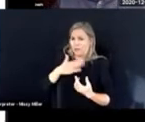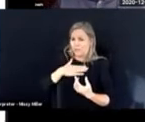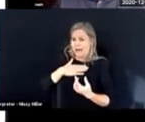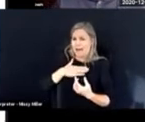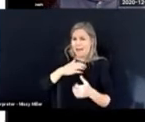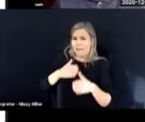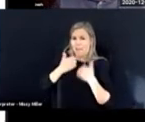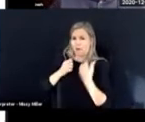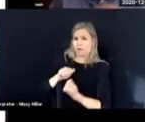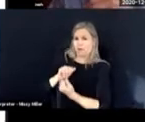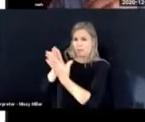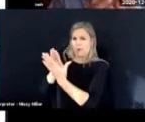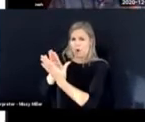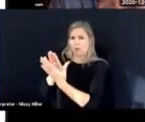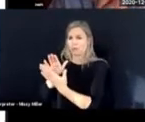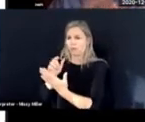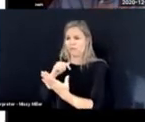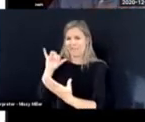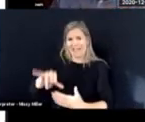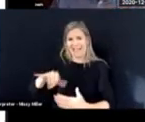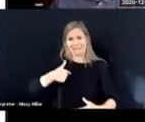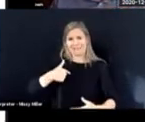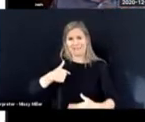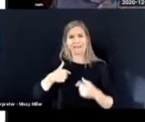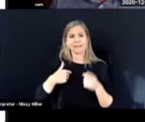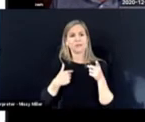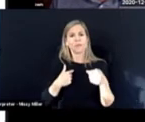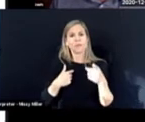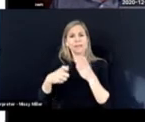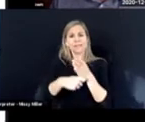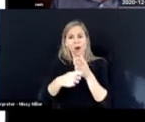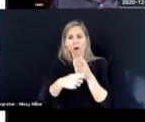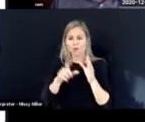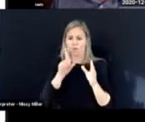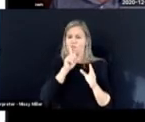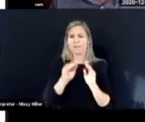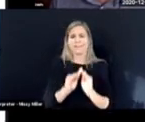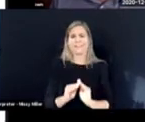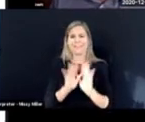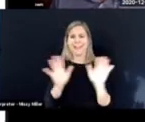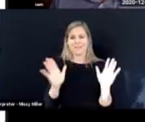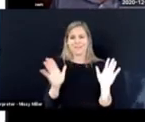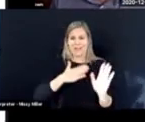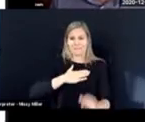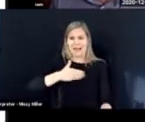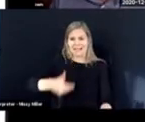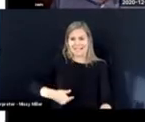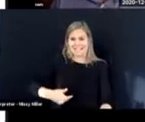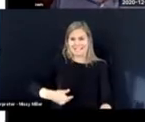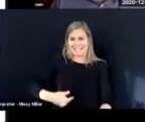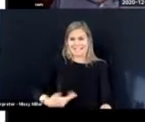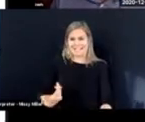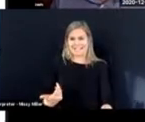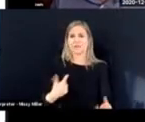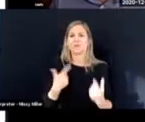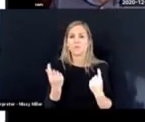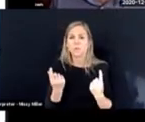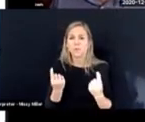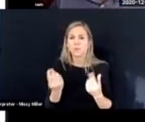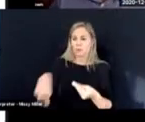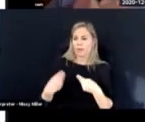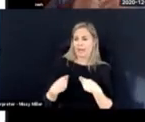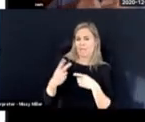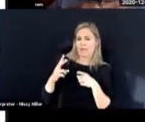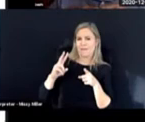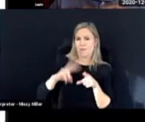my approach to the job. I read Robby's article, and it clarified what my instincts were telling me to